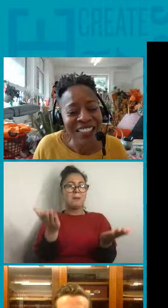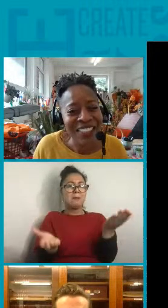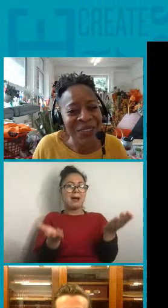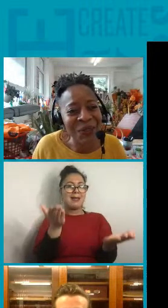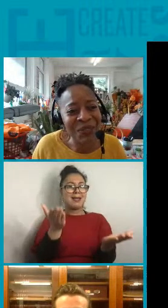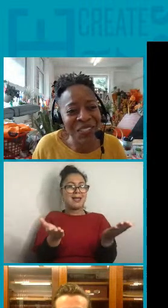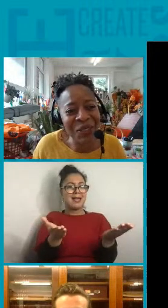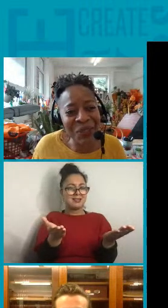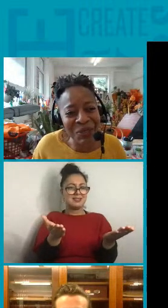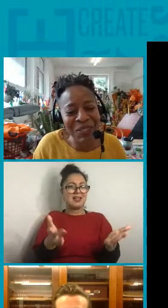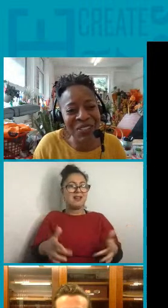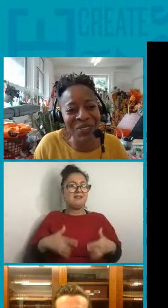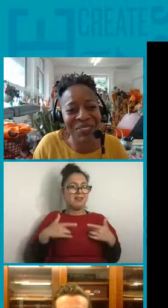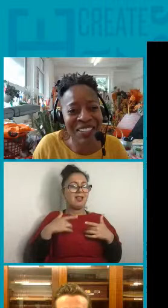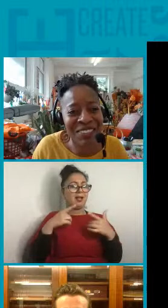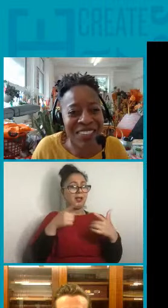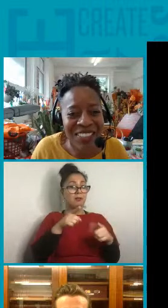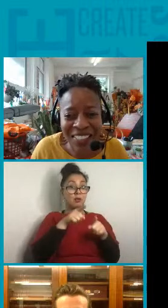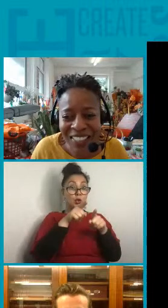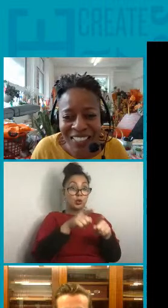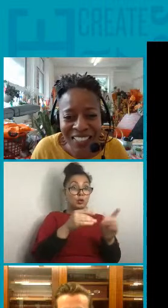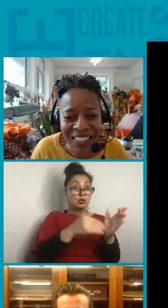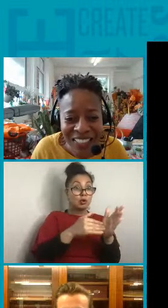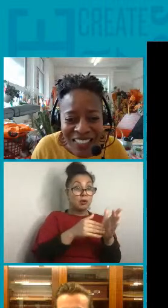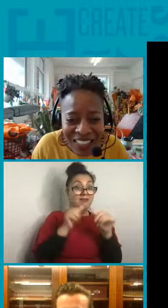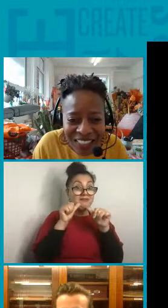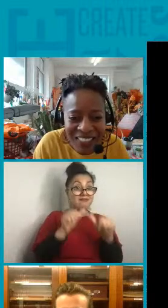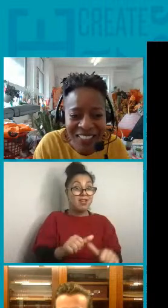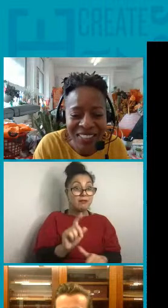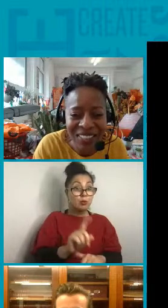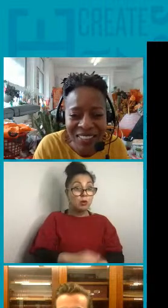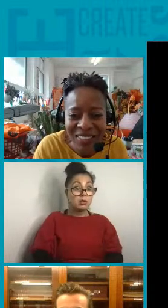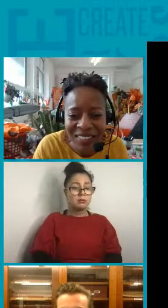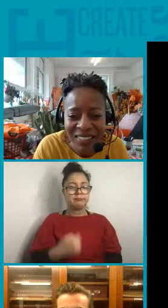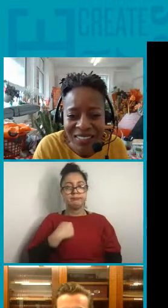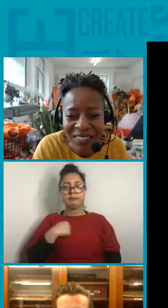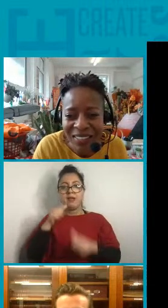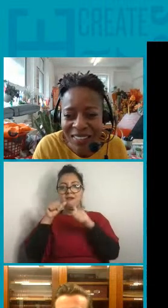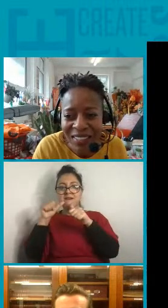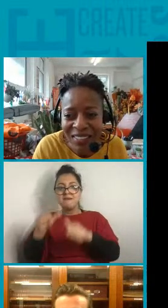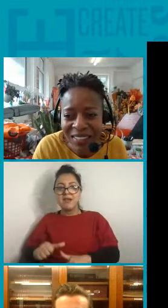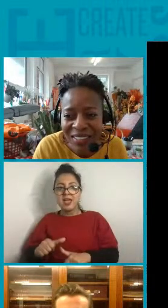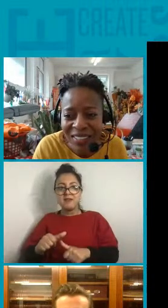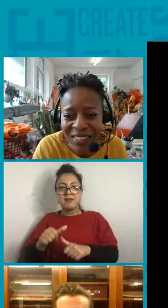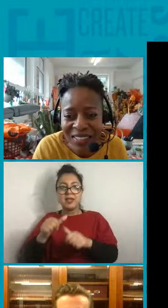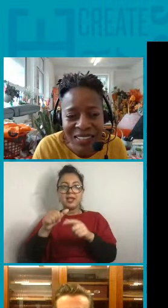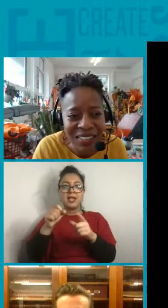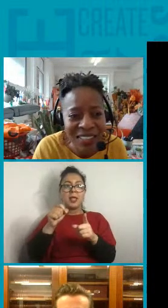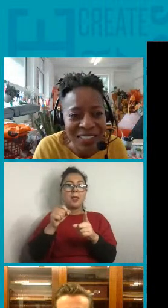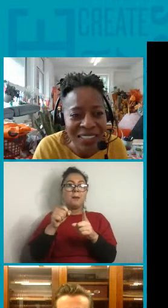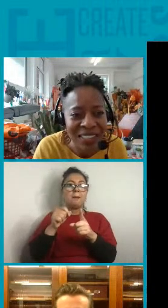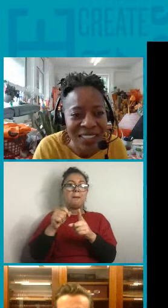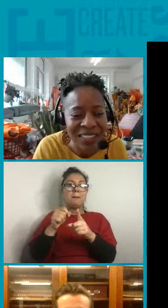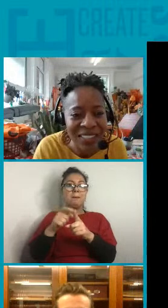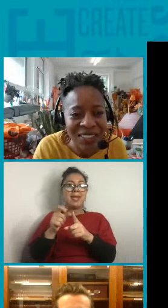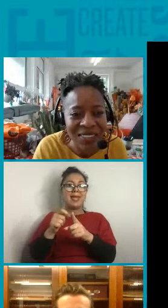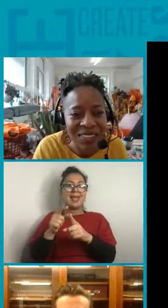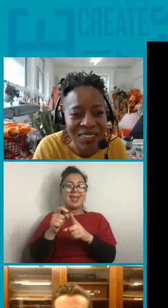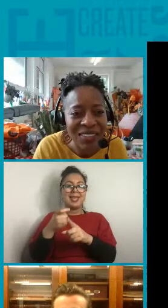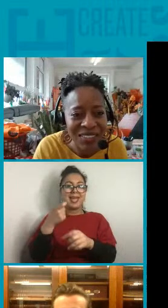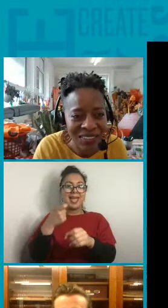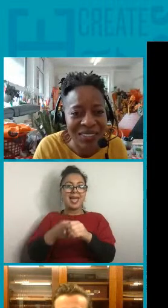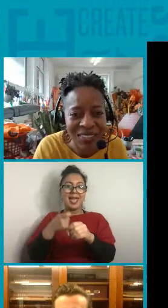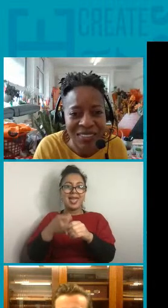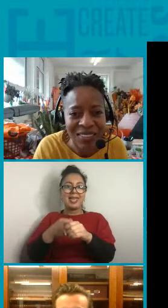Yeah. So for you, what's been your favourite? I think my favourite is the pink egg timer one with At